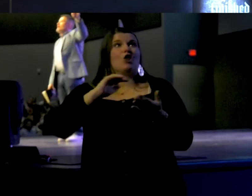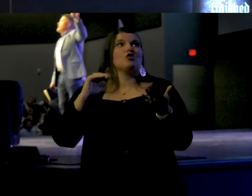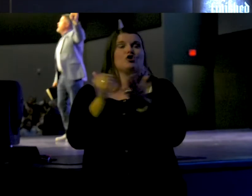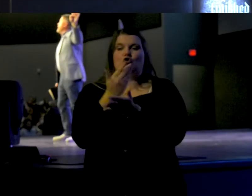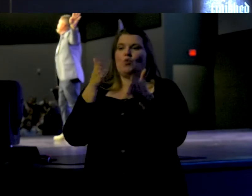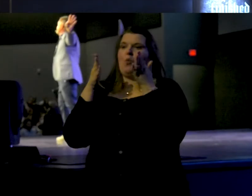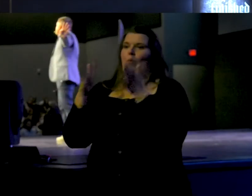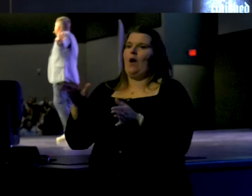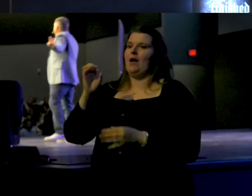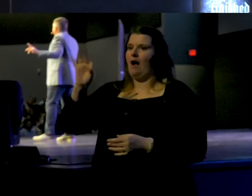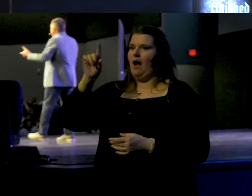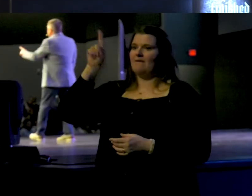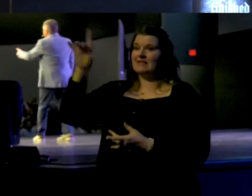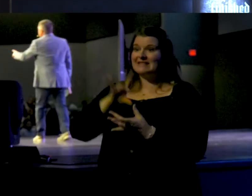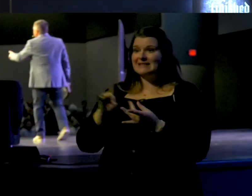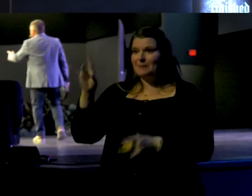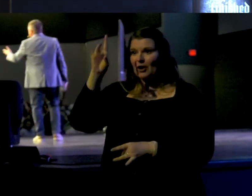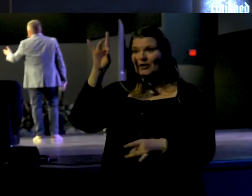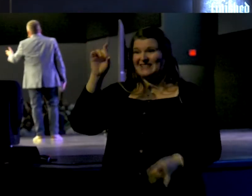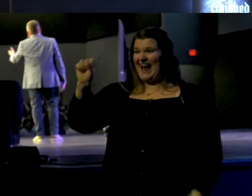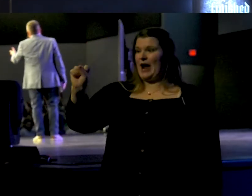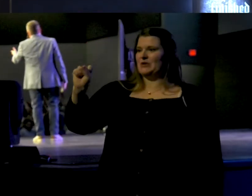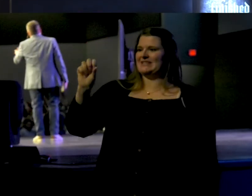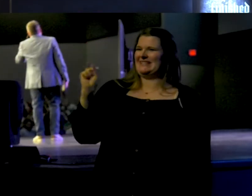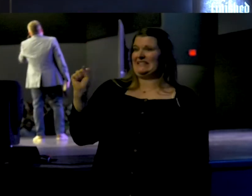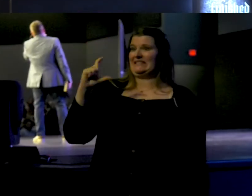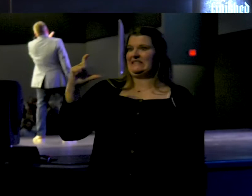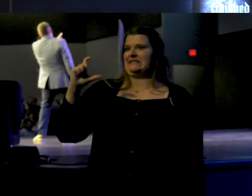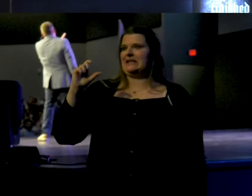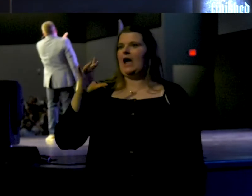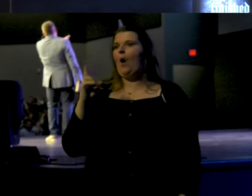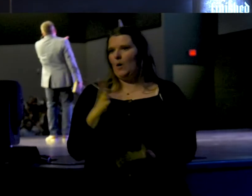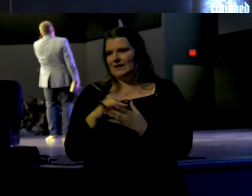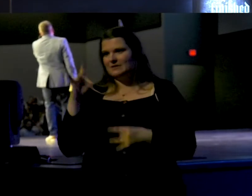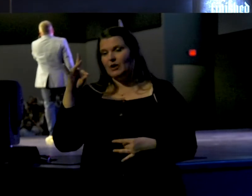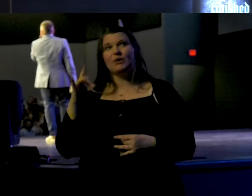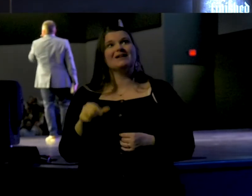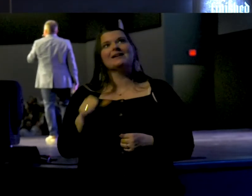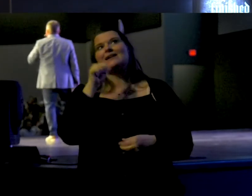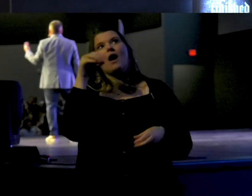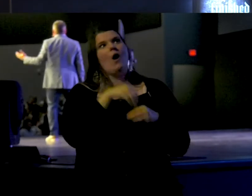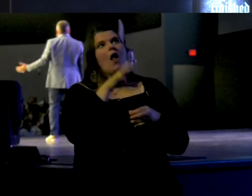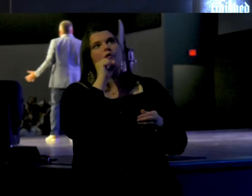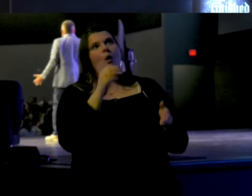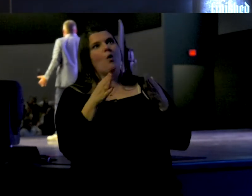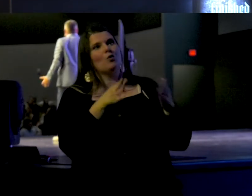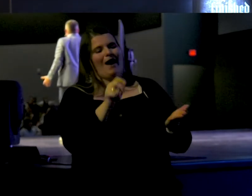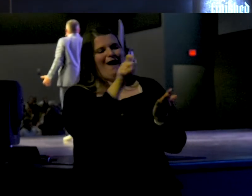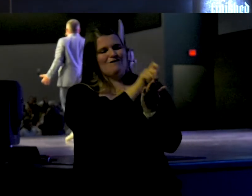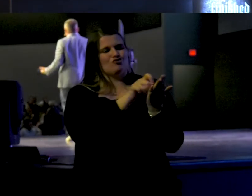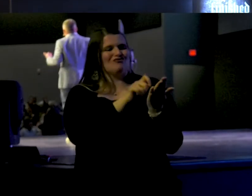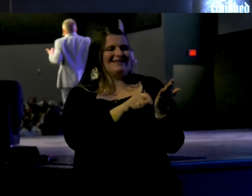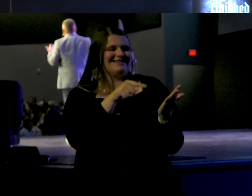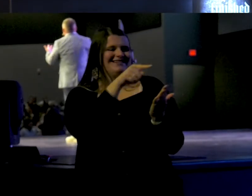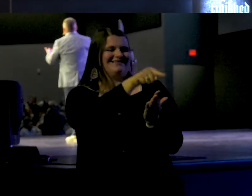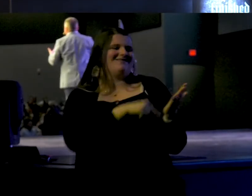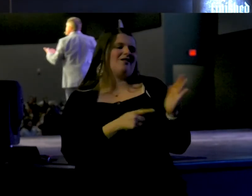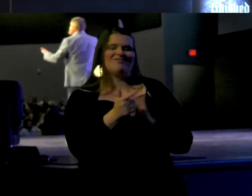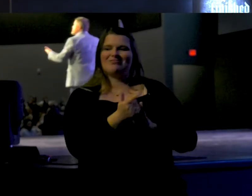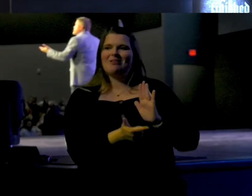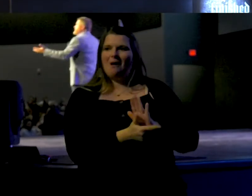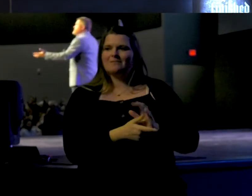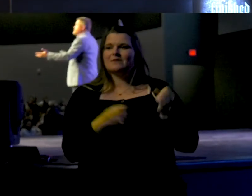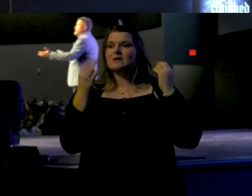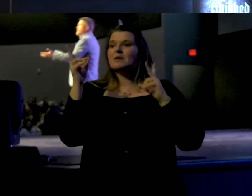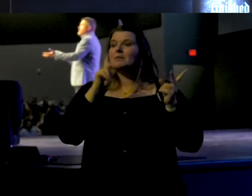way of the Spirit, capital S, Holy Spirit, and not in the old way of the written code. See, so many people